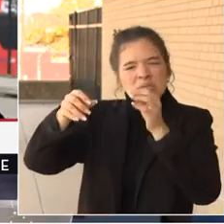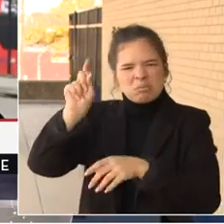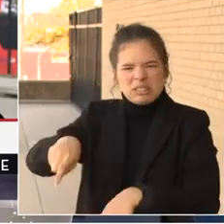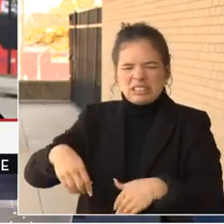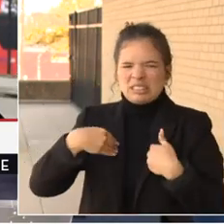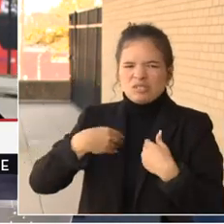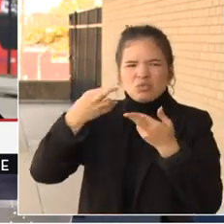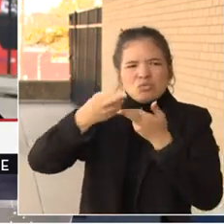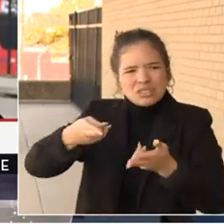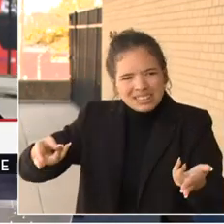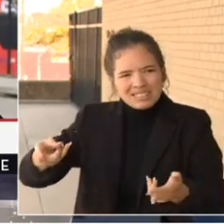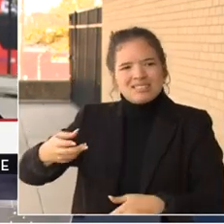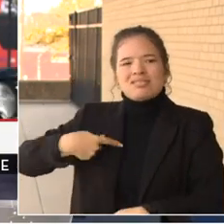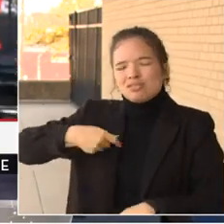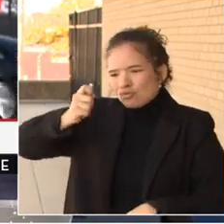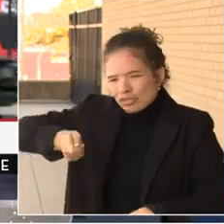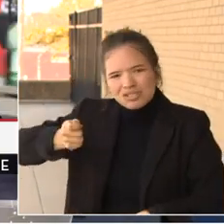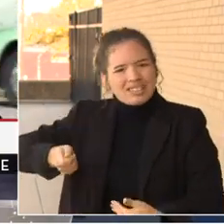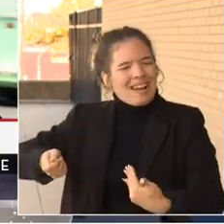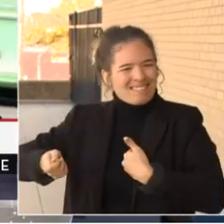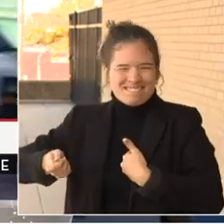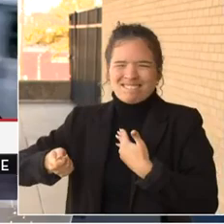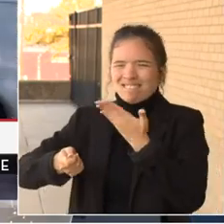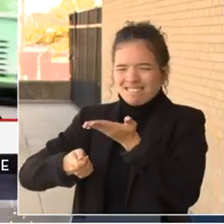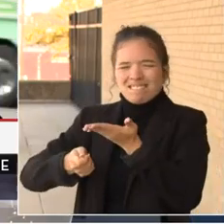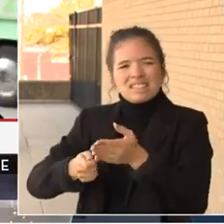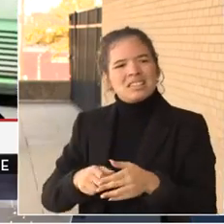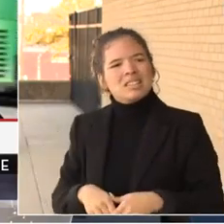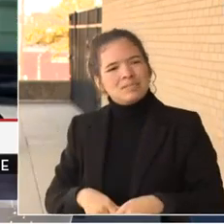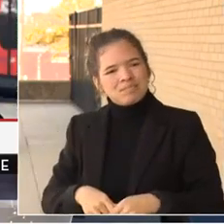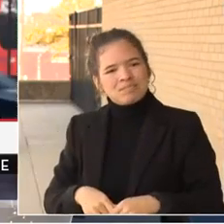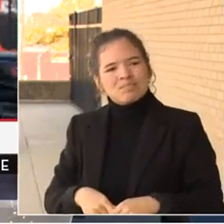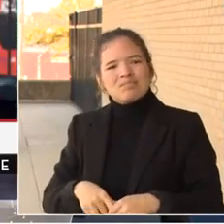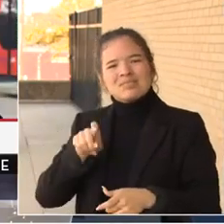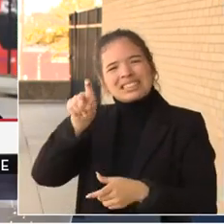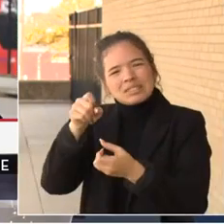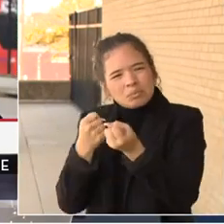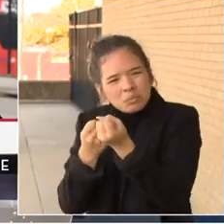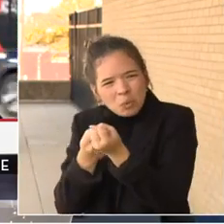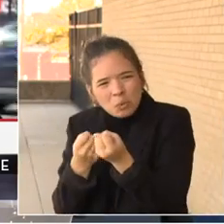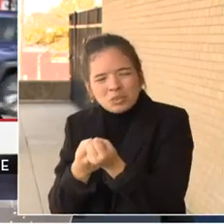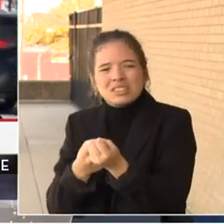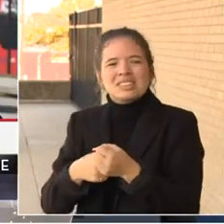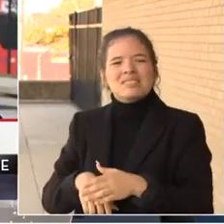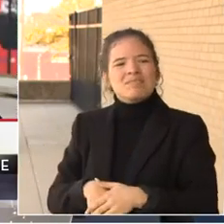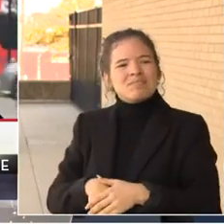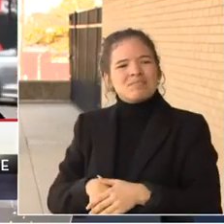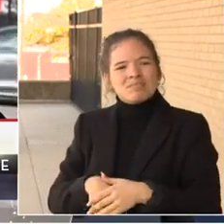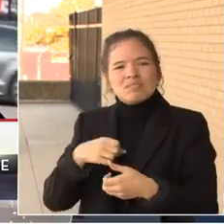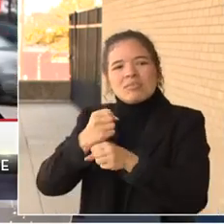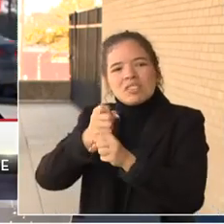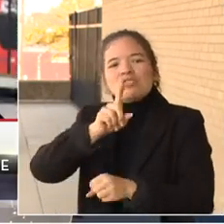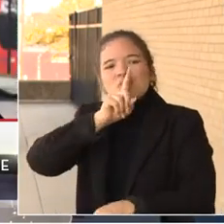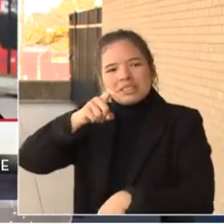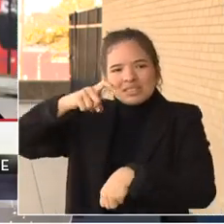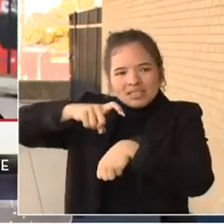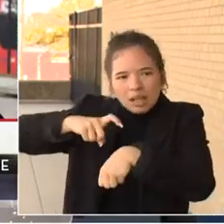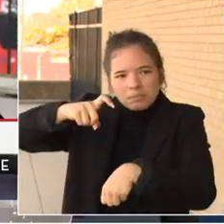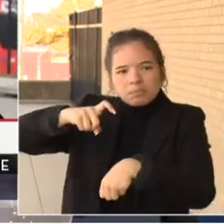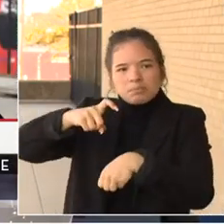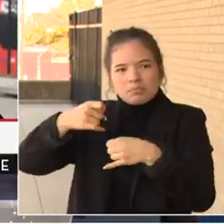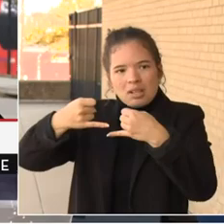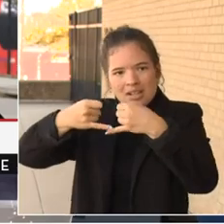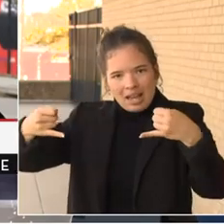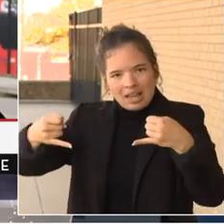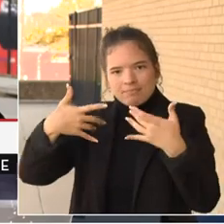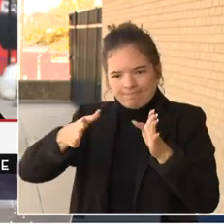um, superior court, chief judge, Anita, Josie Herron and her design need to make sure that the timeframe is such that it